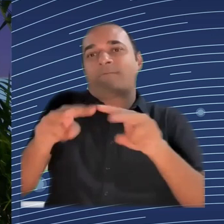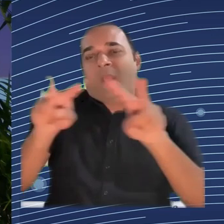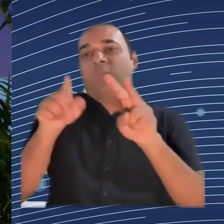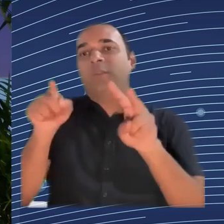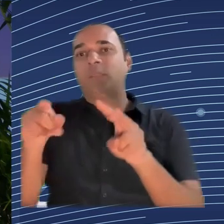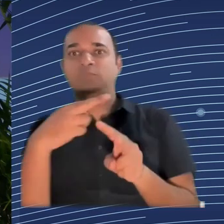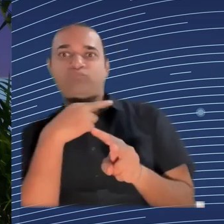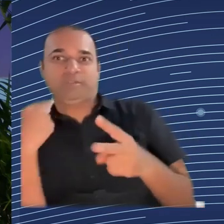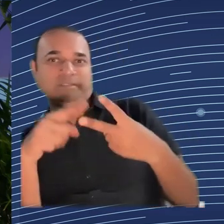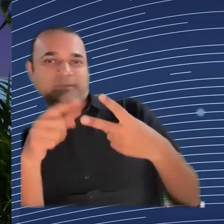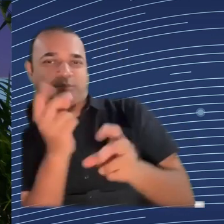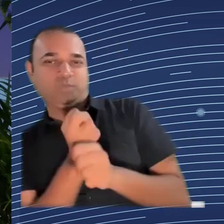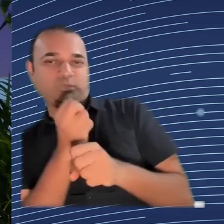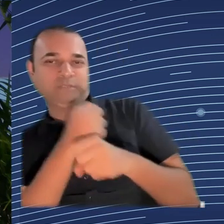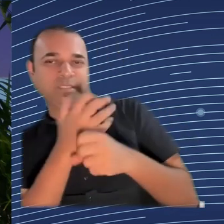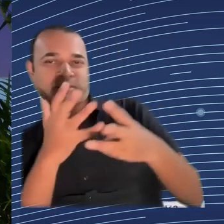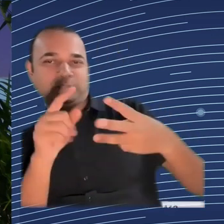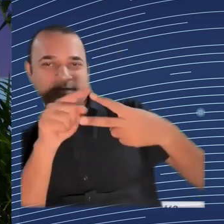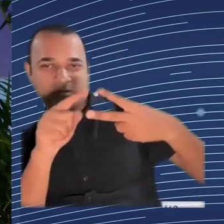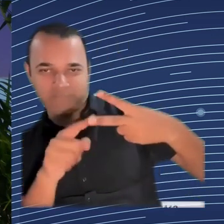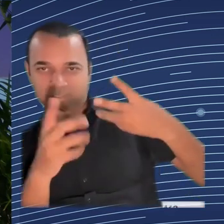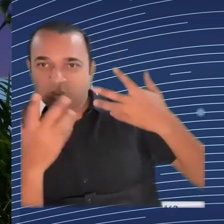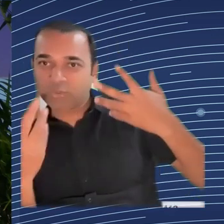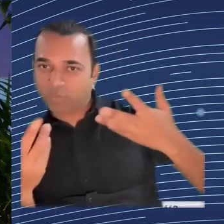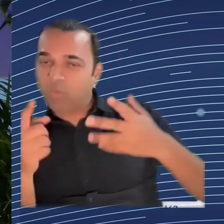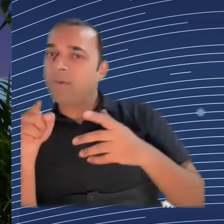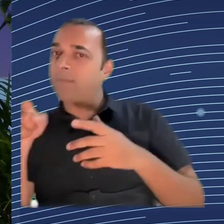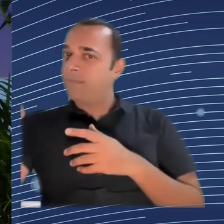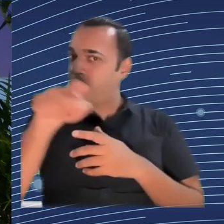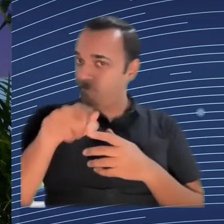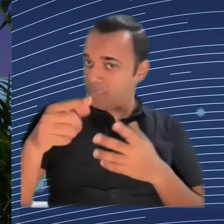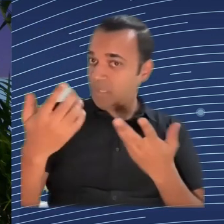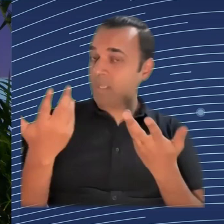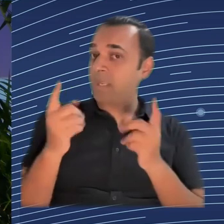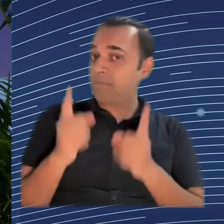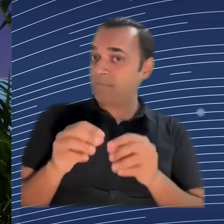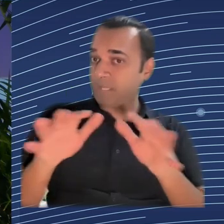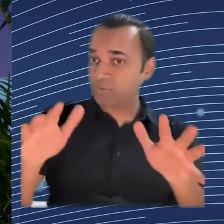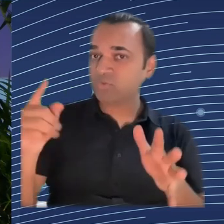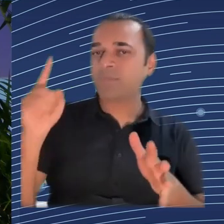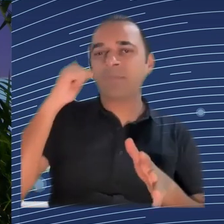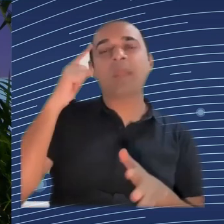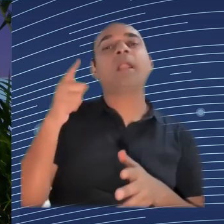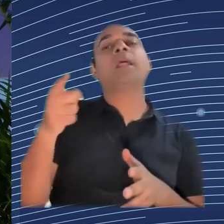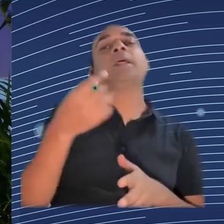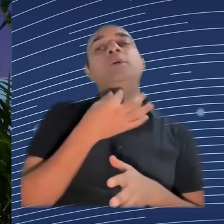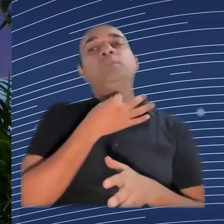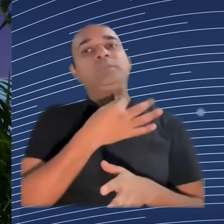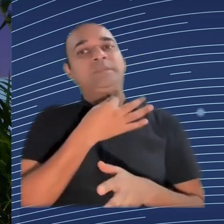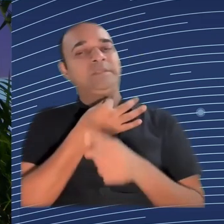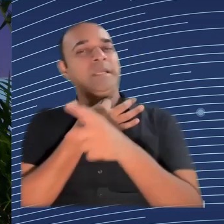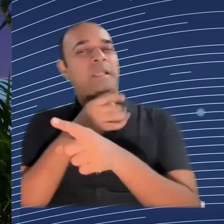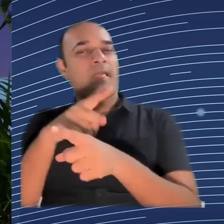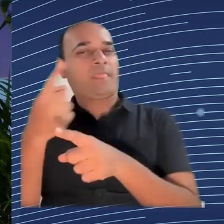safe workplace. So clearly here, we see that the obligation lies there. And second, it's not just